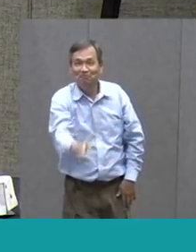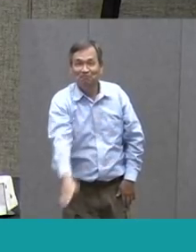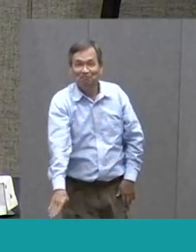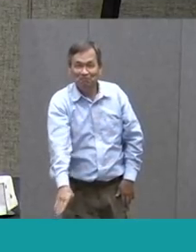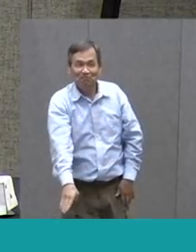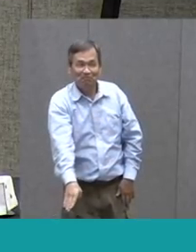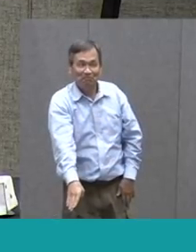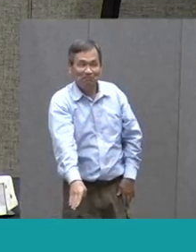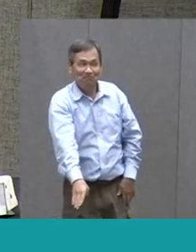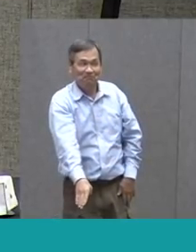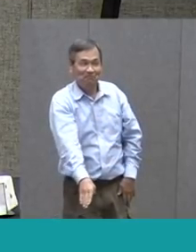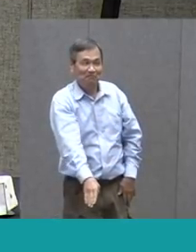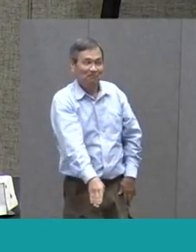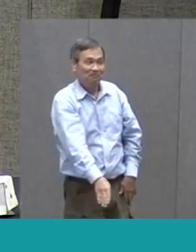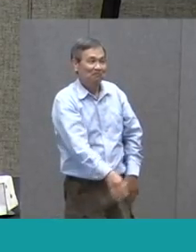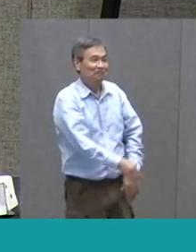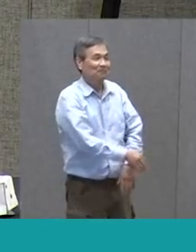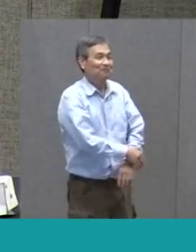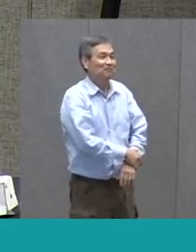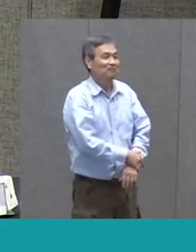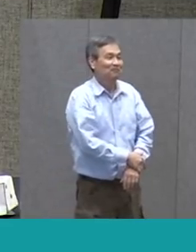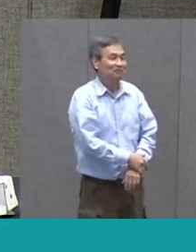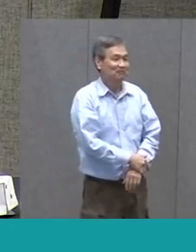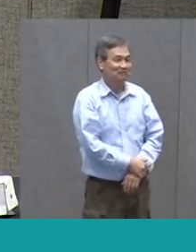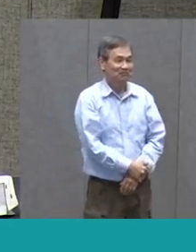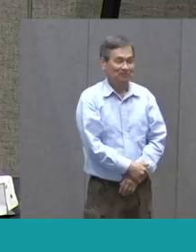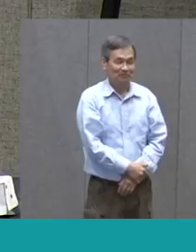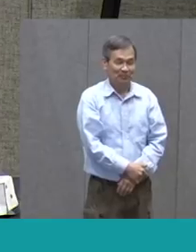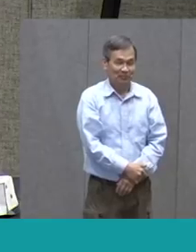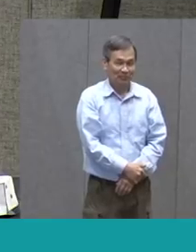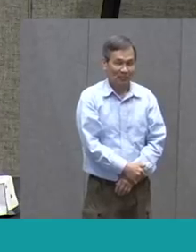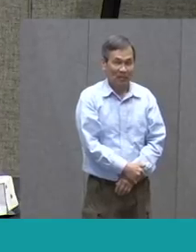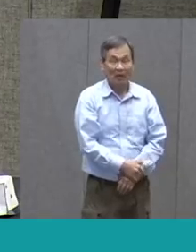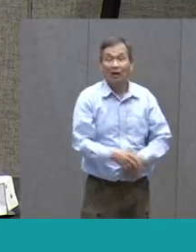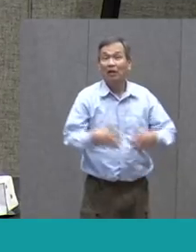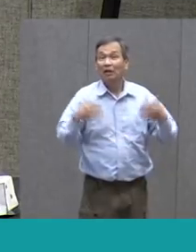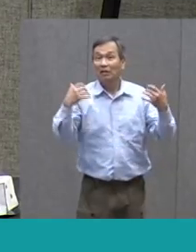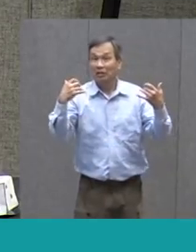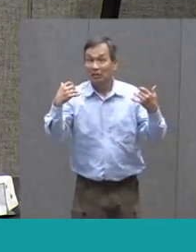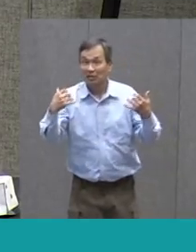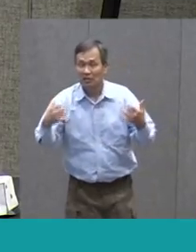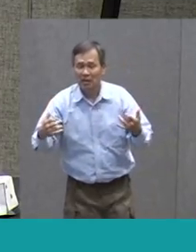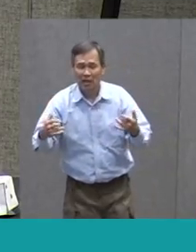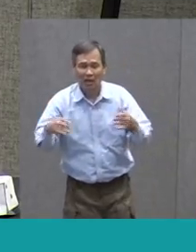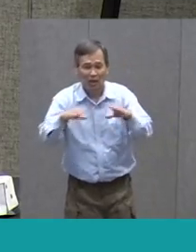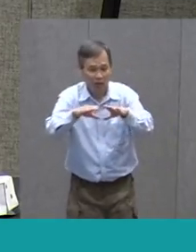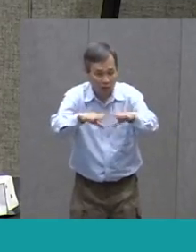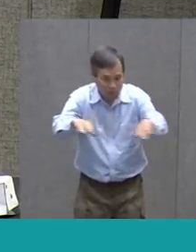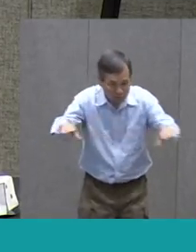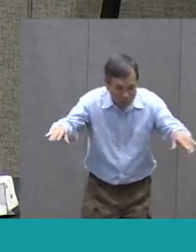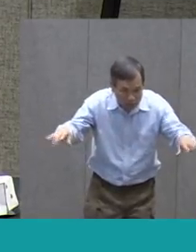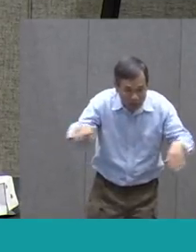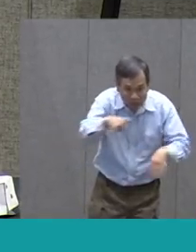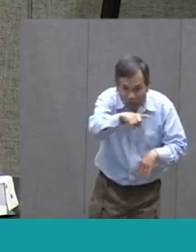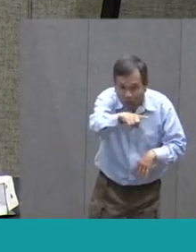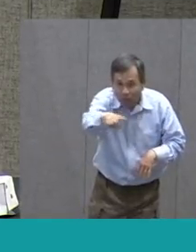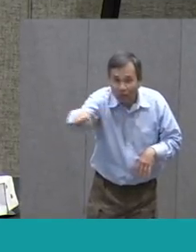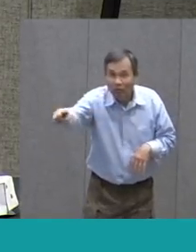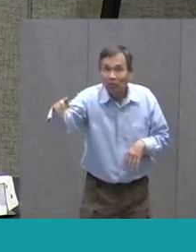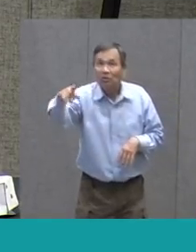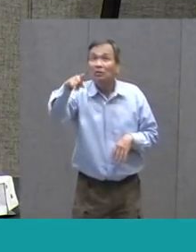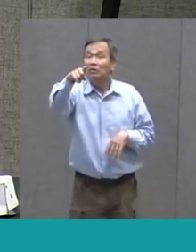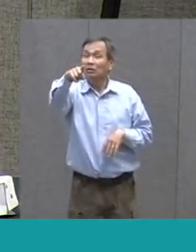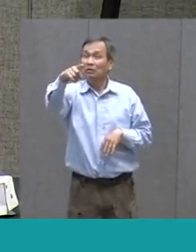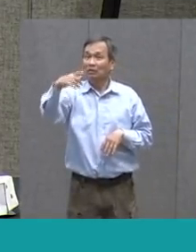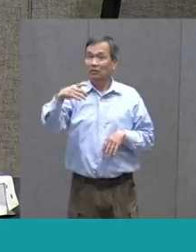now dear little children Who may